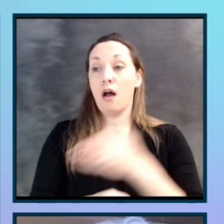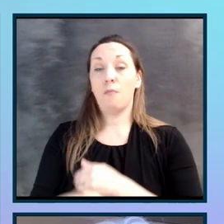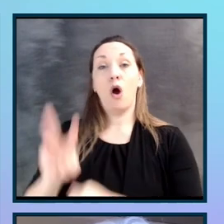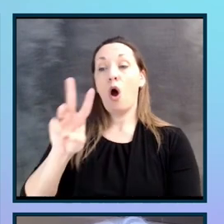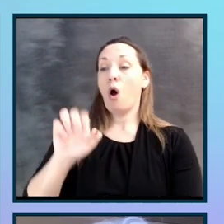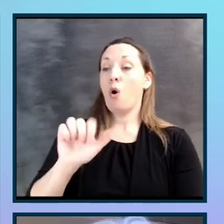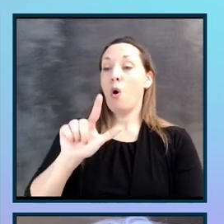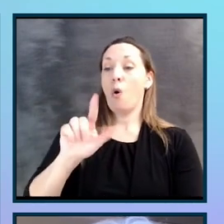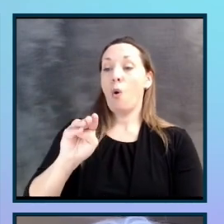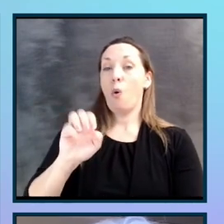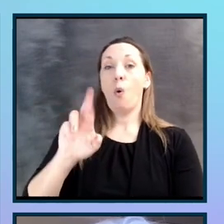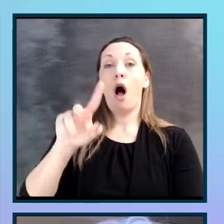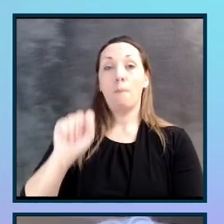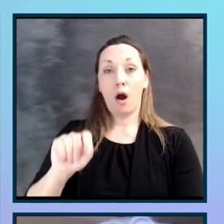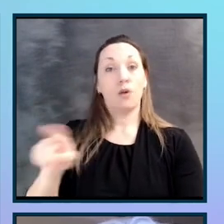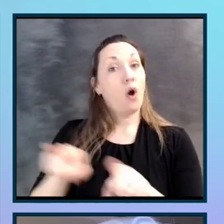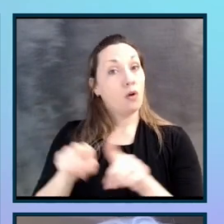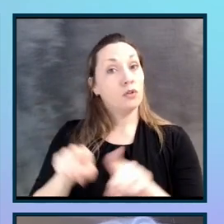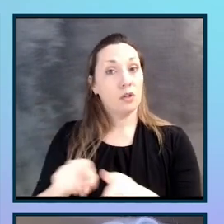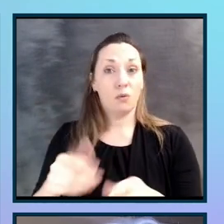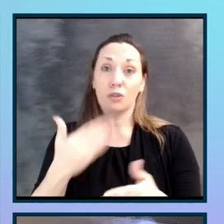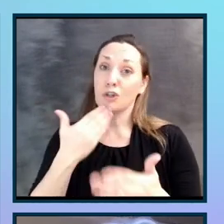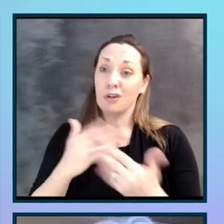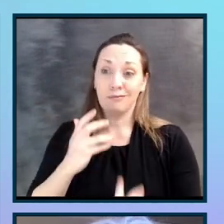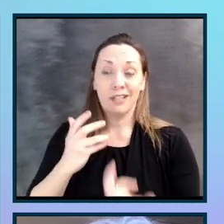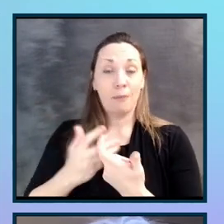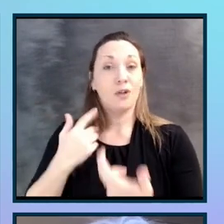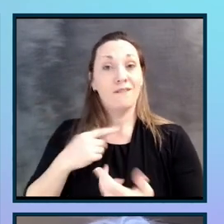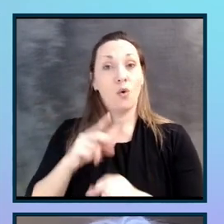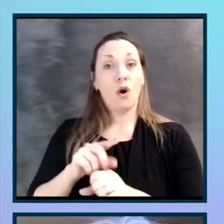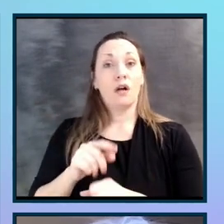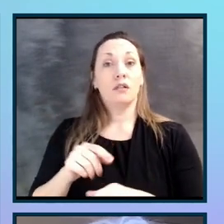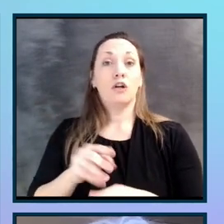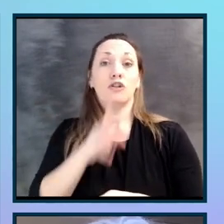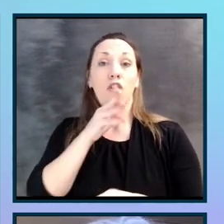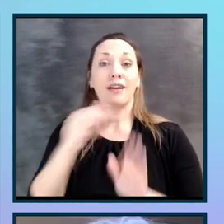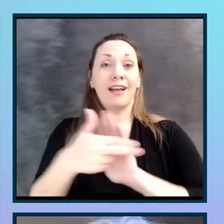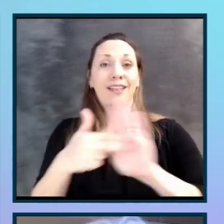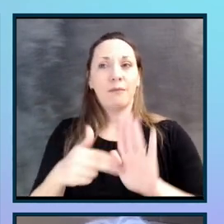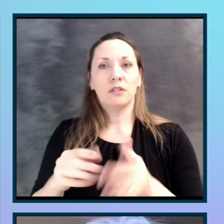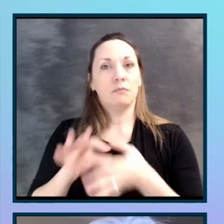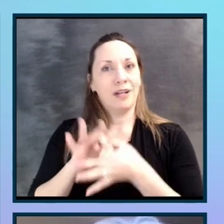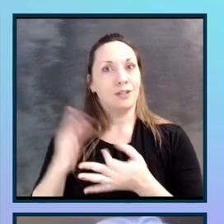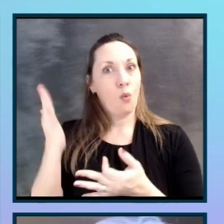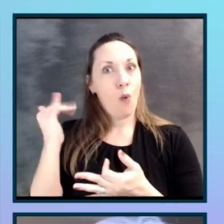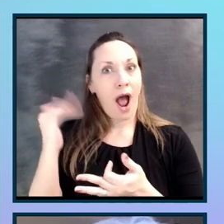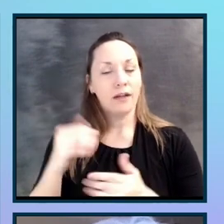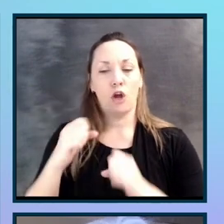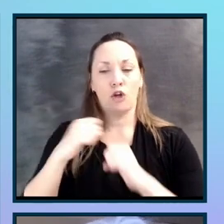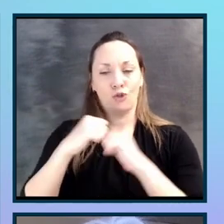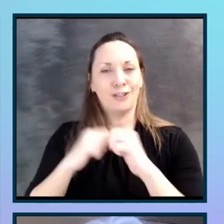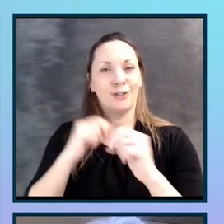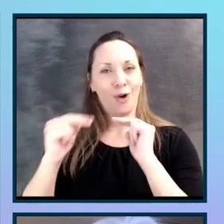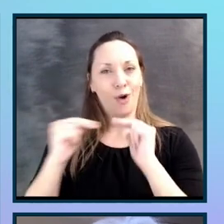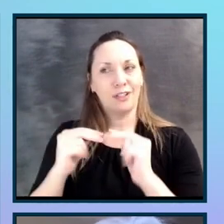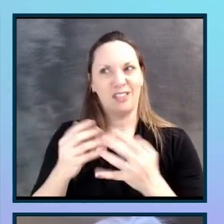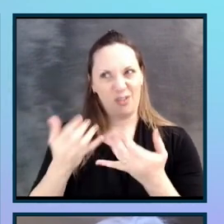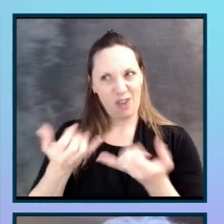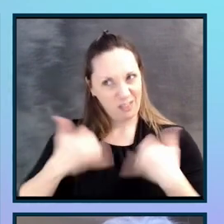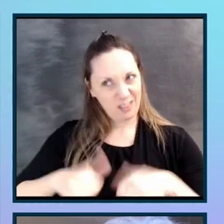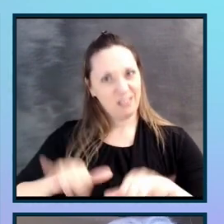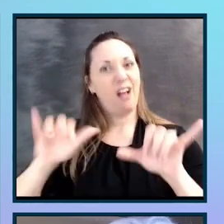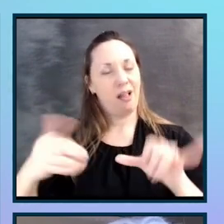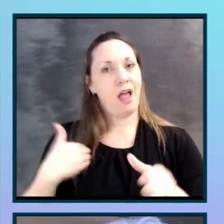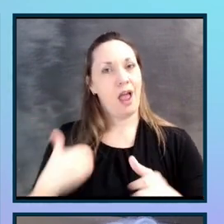great early adopter of talking labels because of structured negotiation we did with them. And they still have a great system in place using